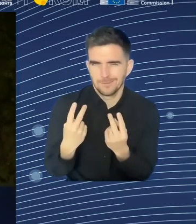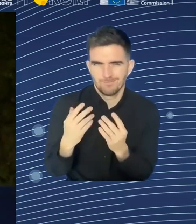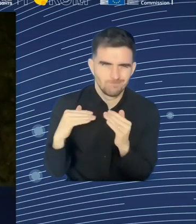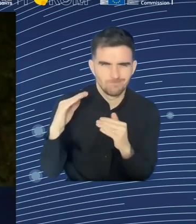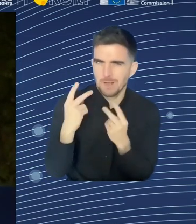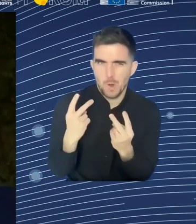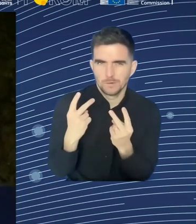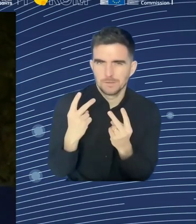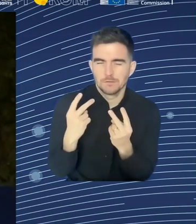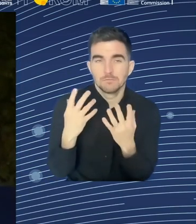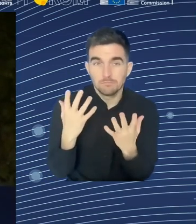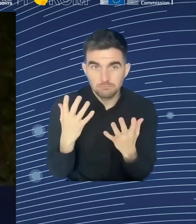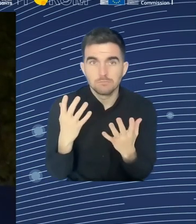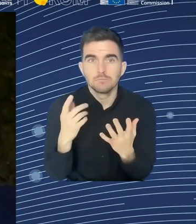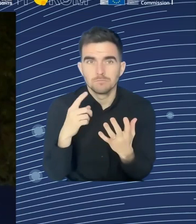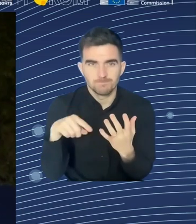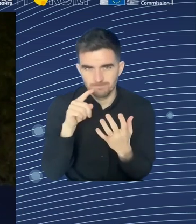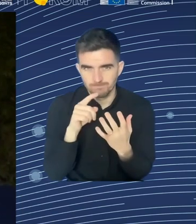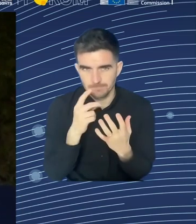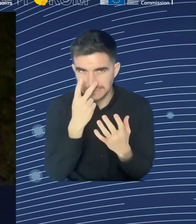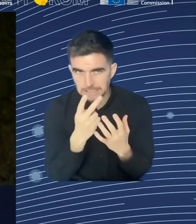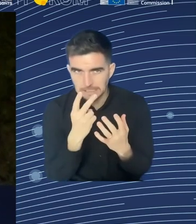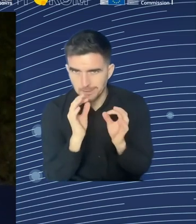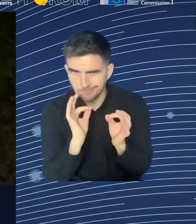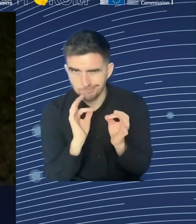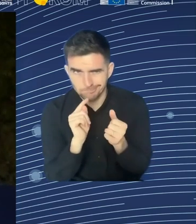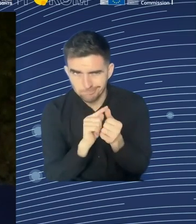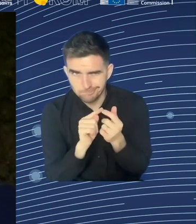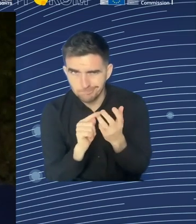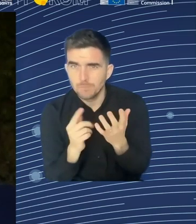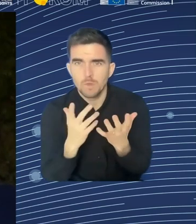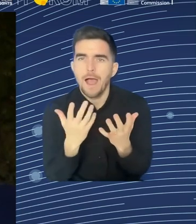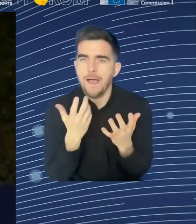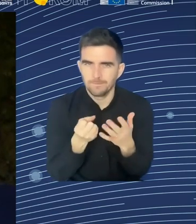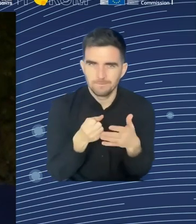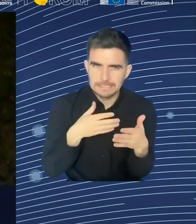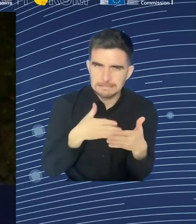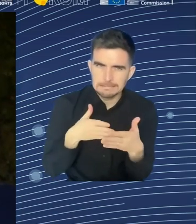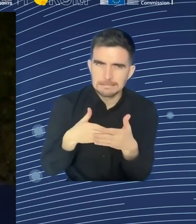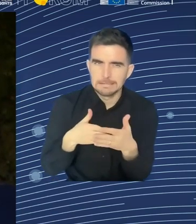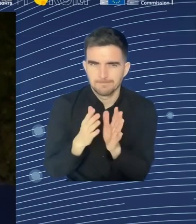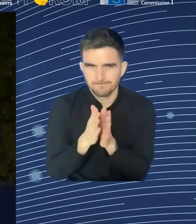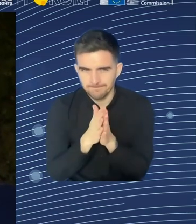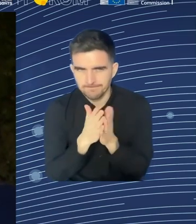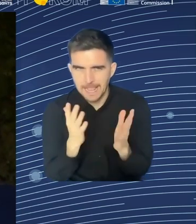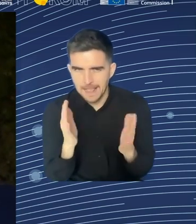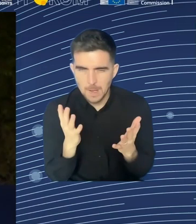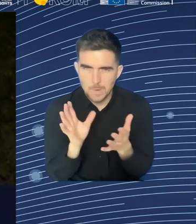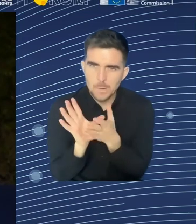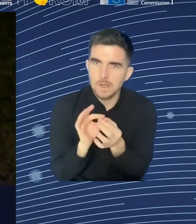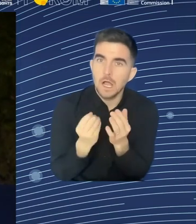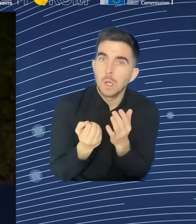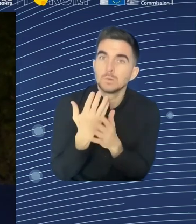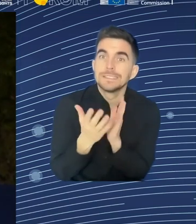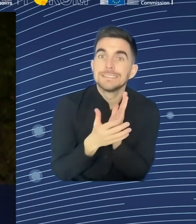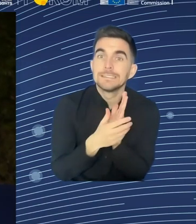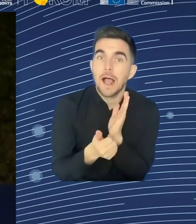intelligence, now we'll have to do, humans will have